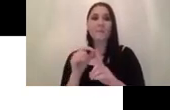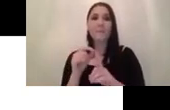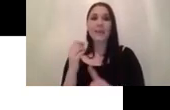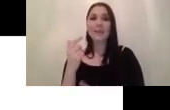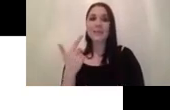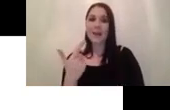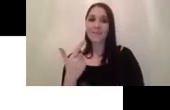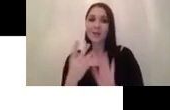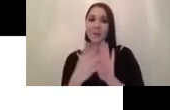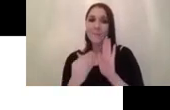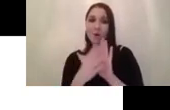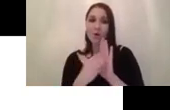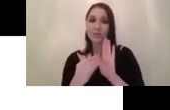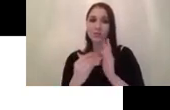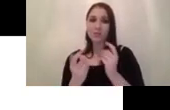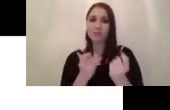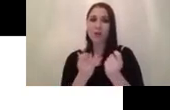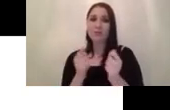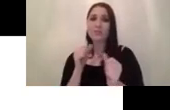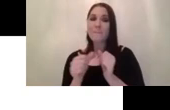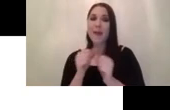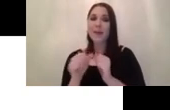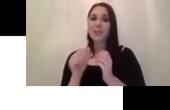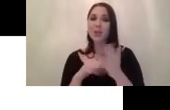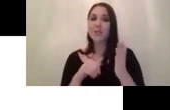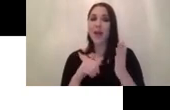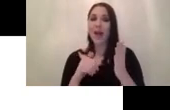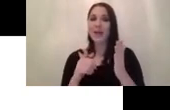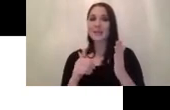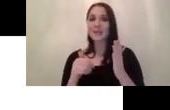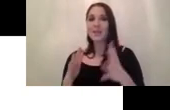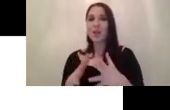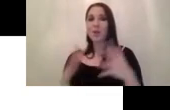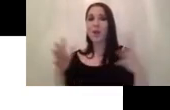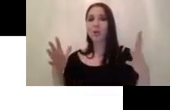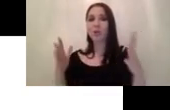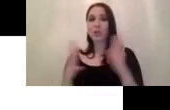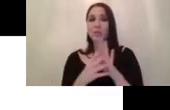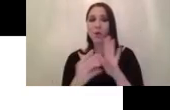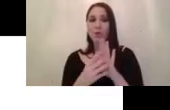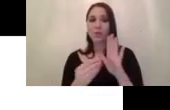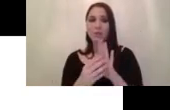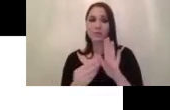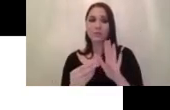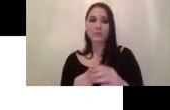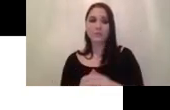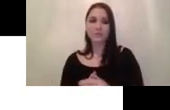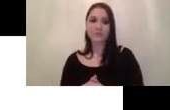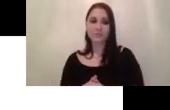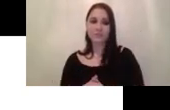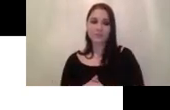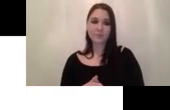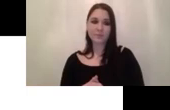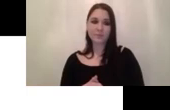runs actually slightly better than the largest model of the efficient debt but all but